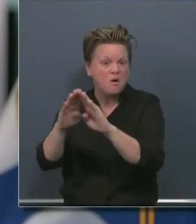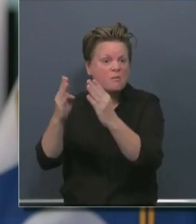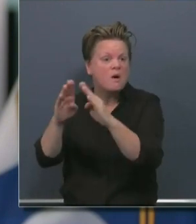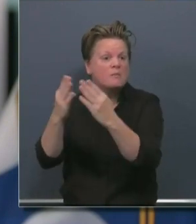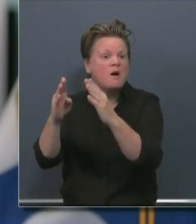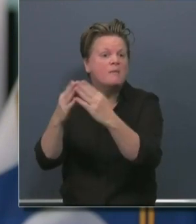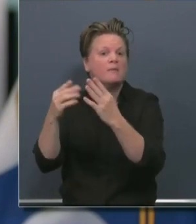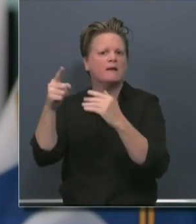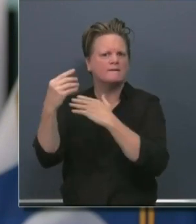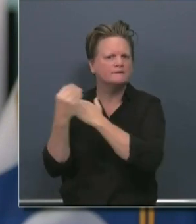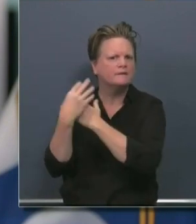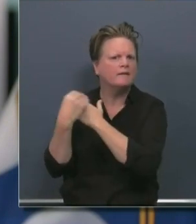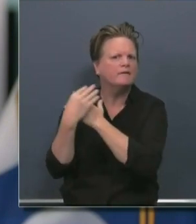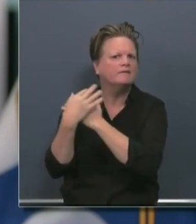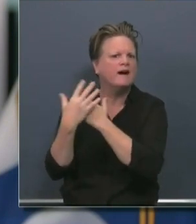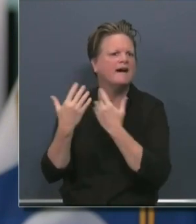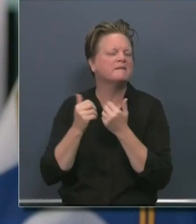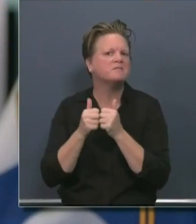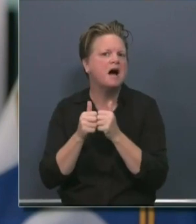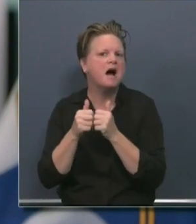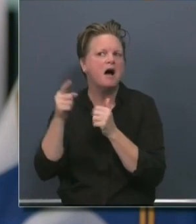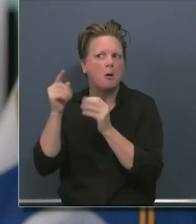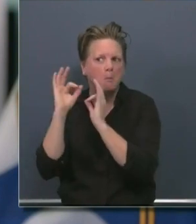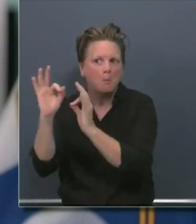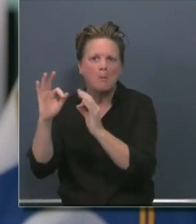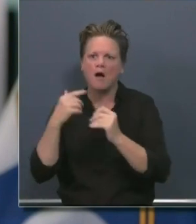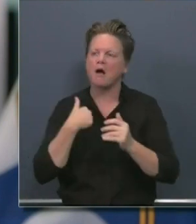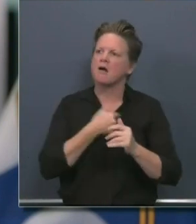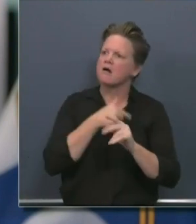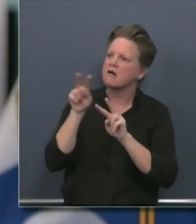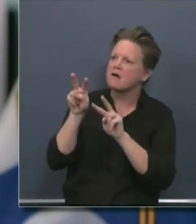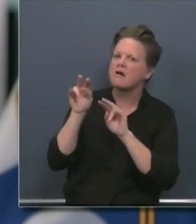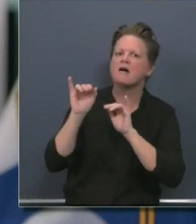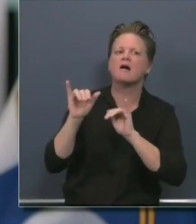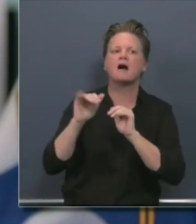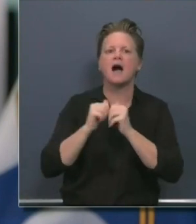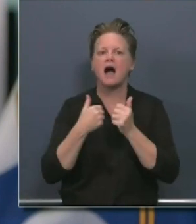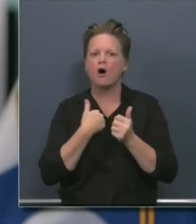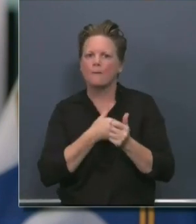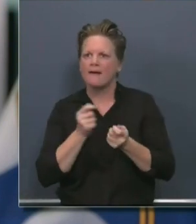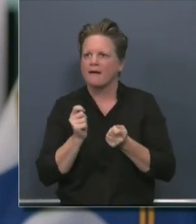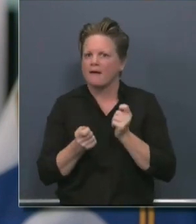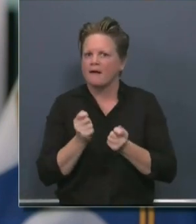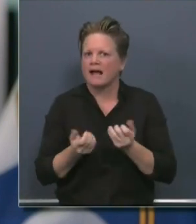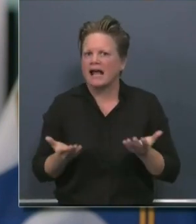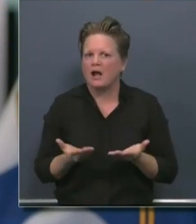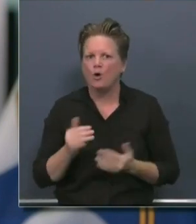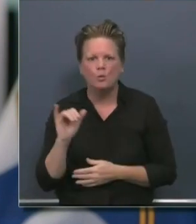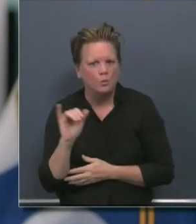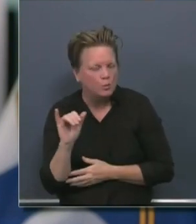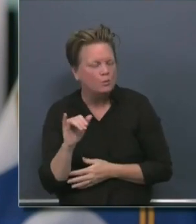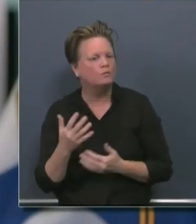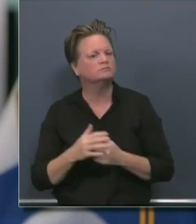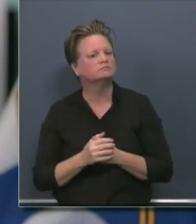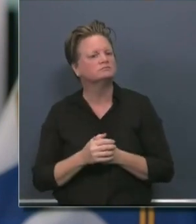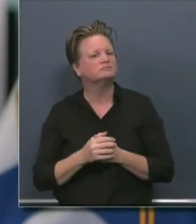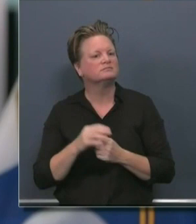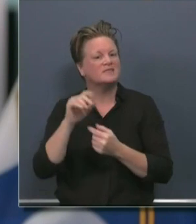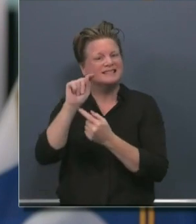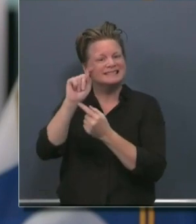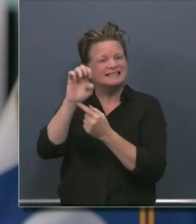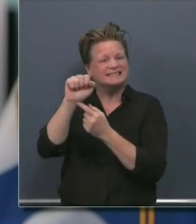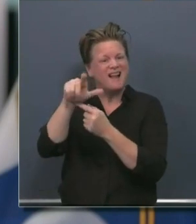of us working collaboratively. Uh, look, as it relates to Tesla, I have long been a strong advocate and supporter,